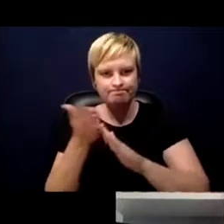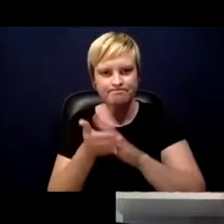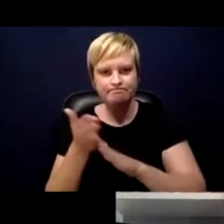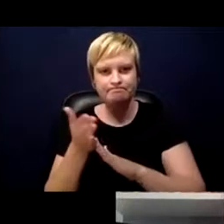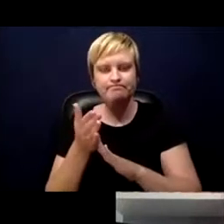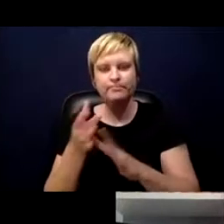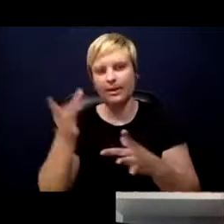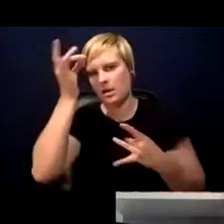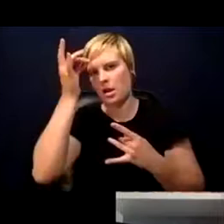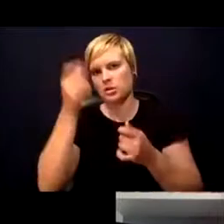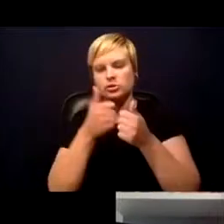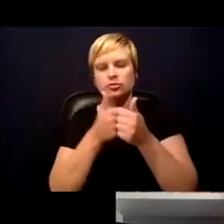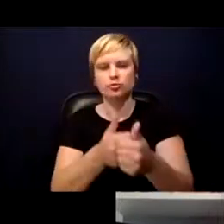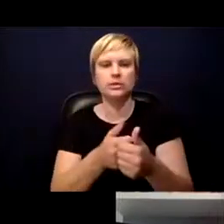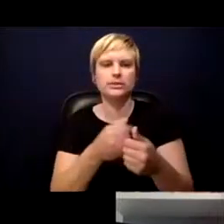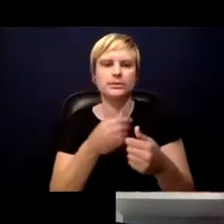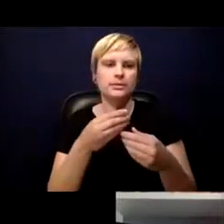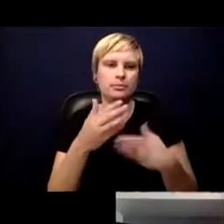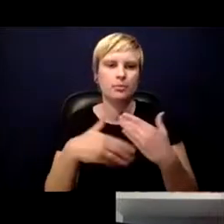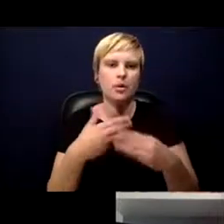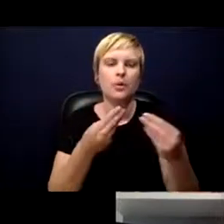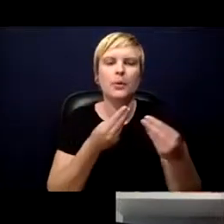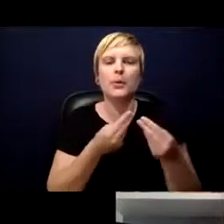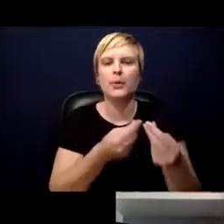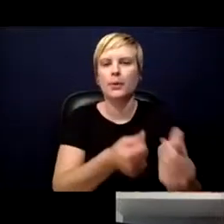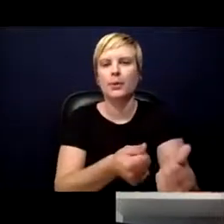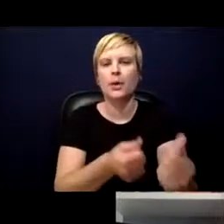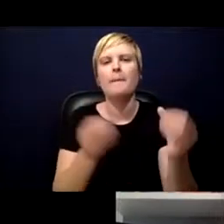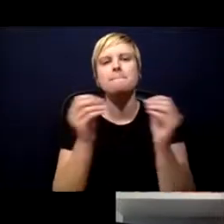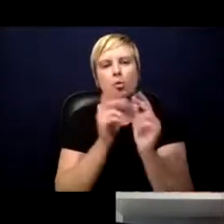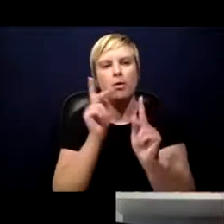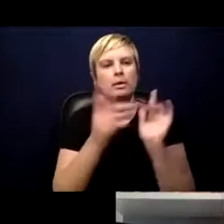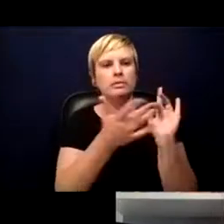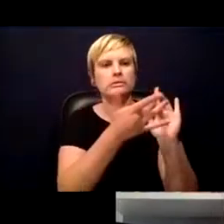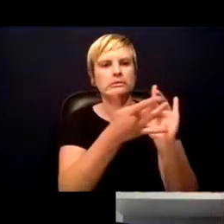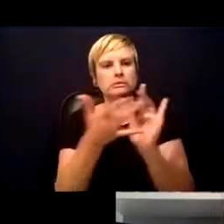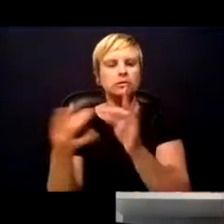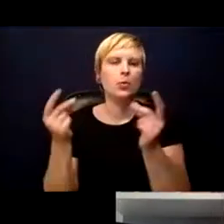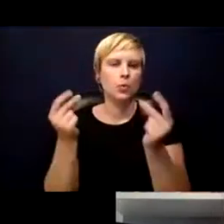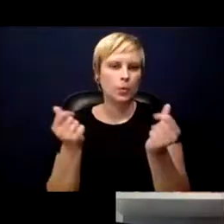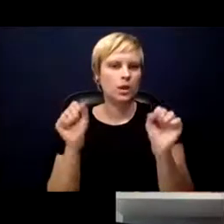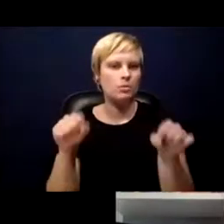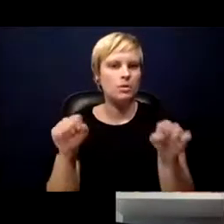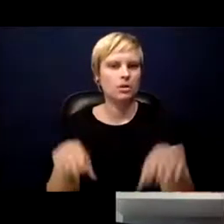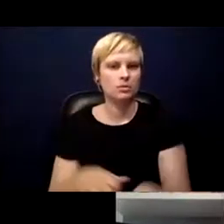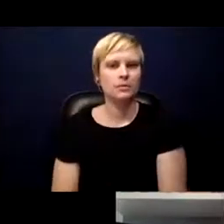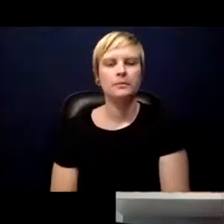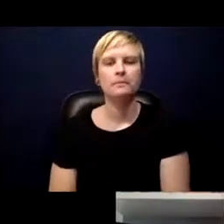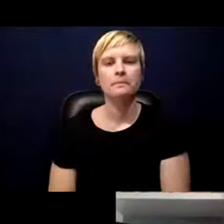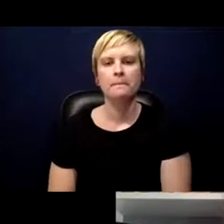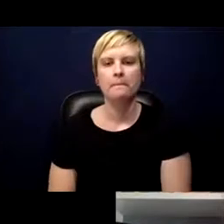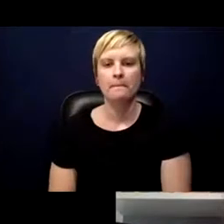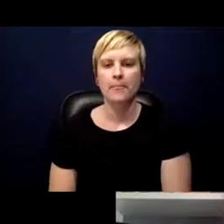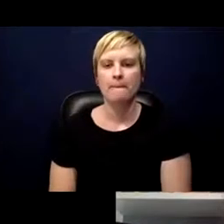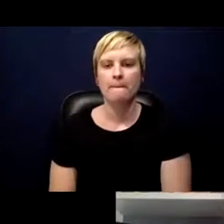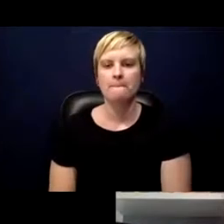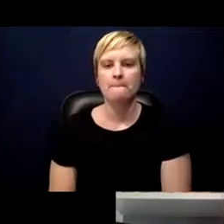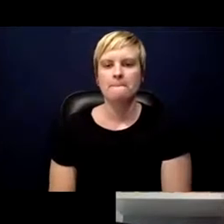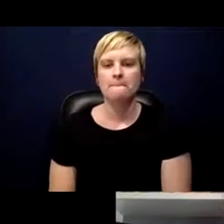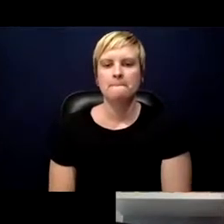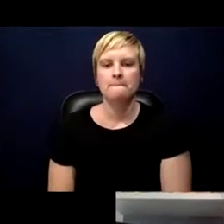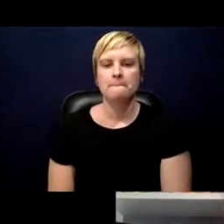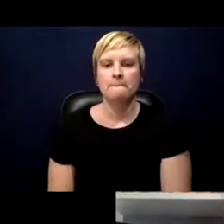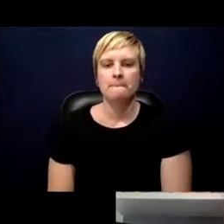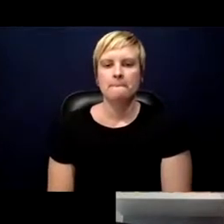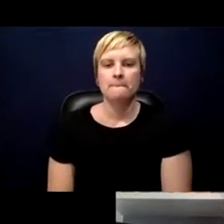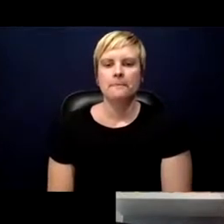tracing process goes smoothly and more people get reached as quickly as possible. So thus far, we